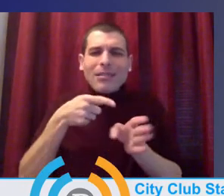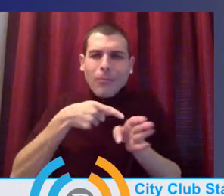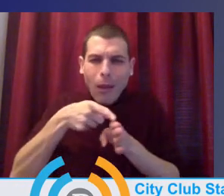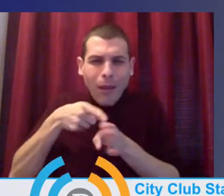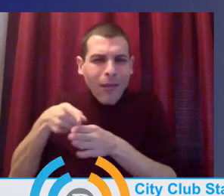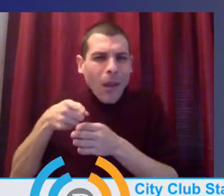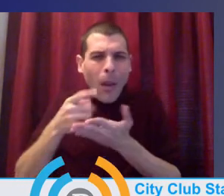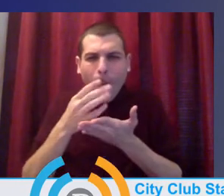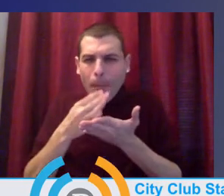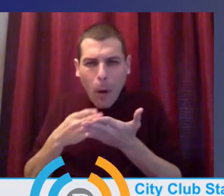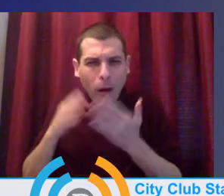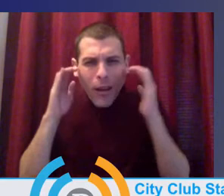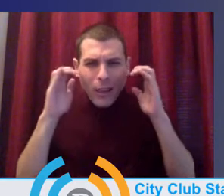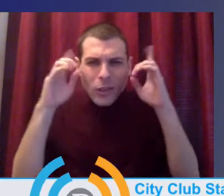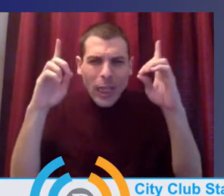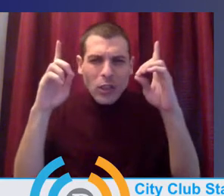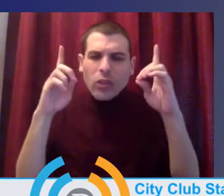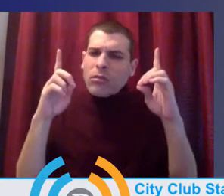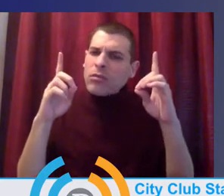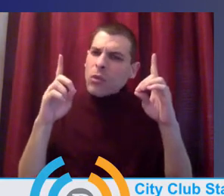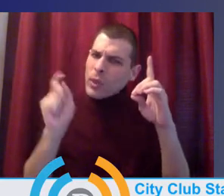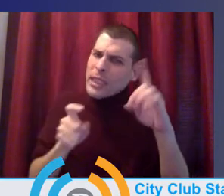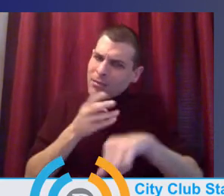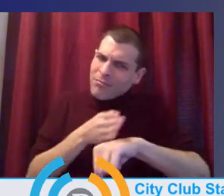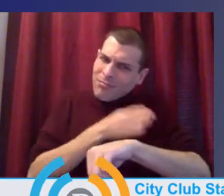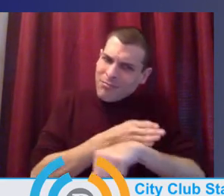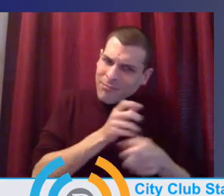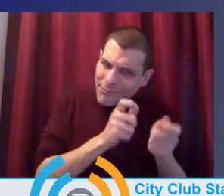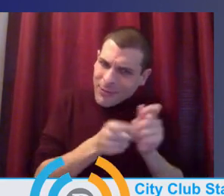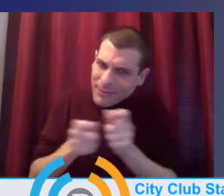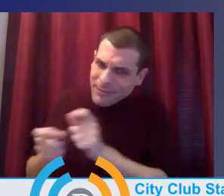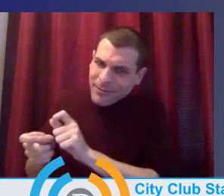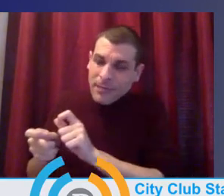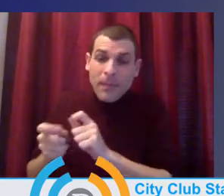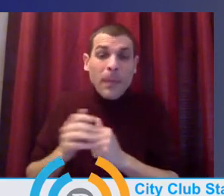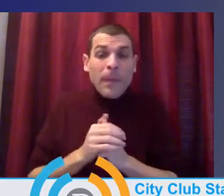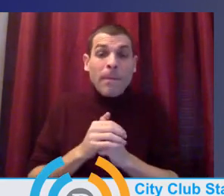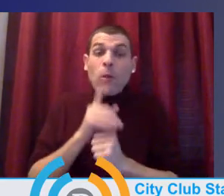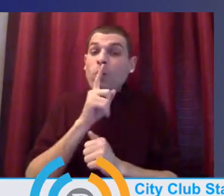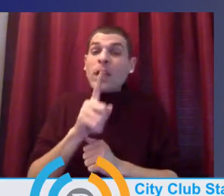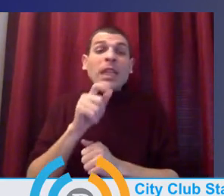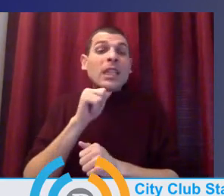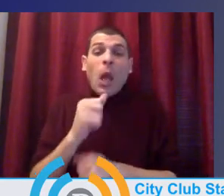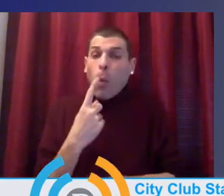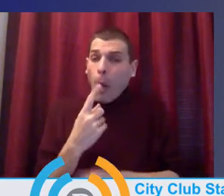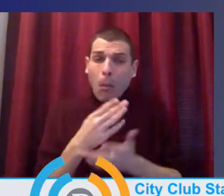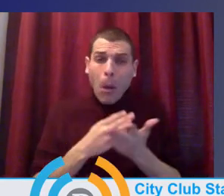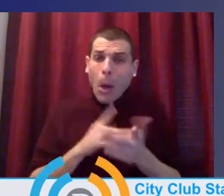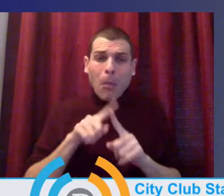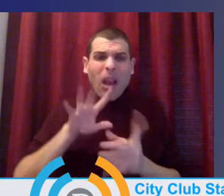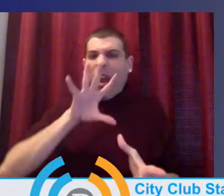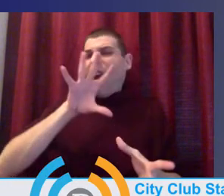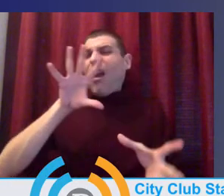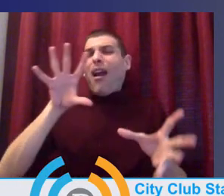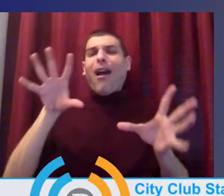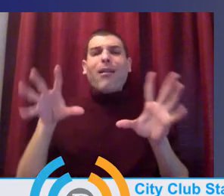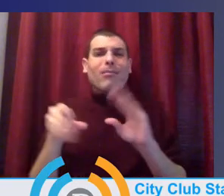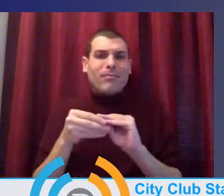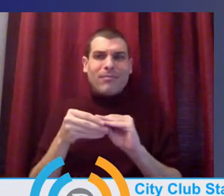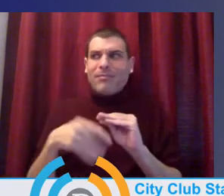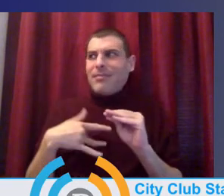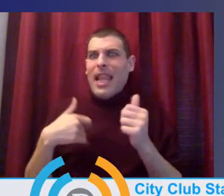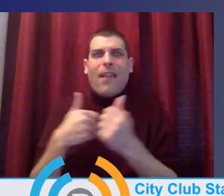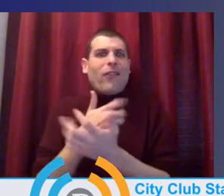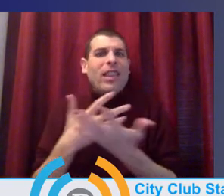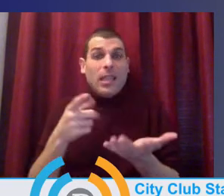there are things that we can look at, you know, we, we, we, have to reimagine time and space. Uh, Catrice was just talking about assessments. What does that